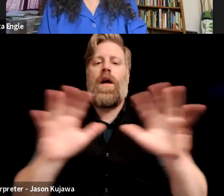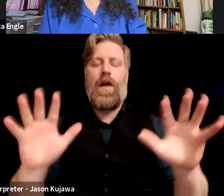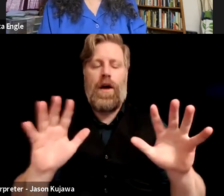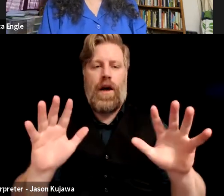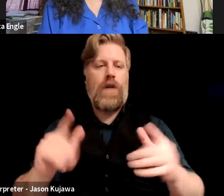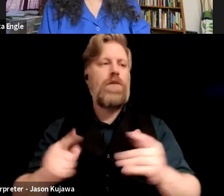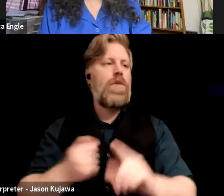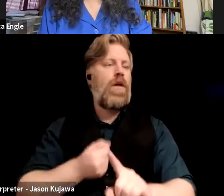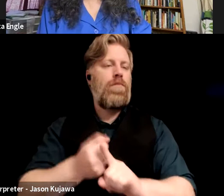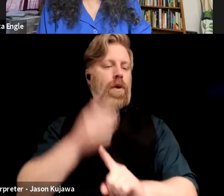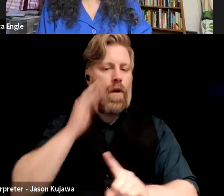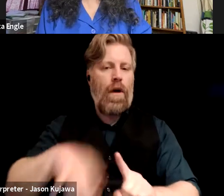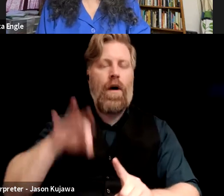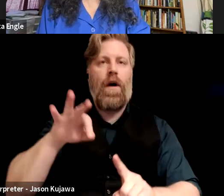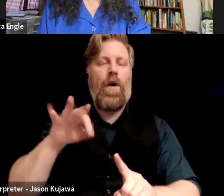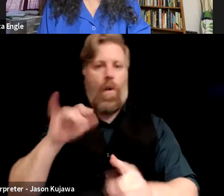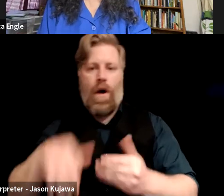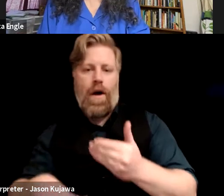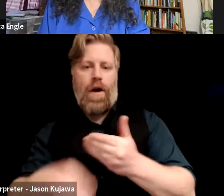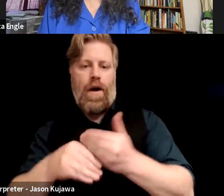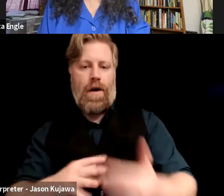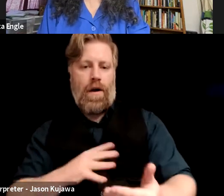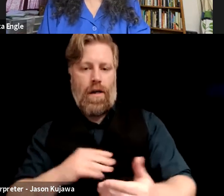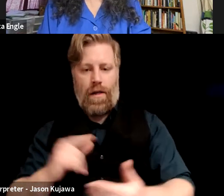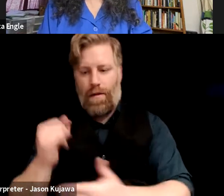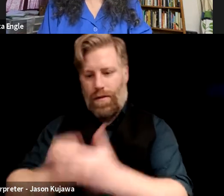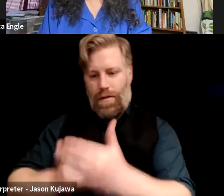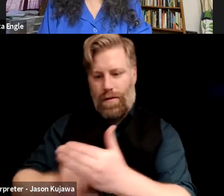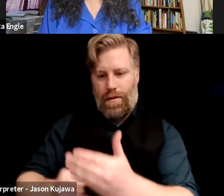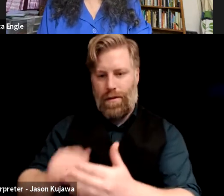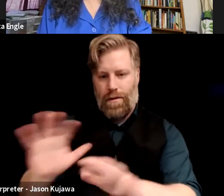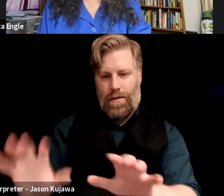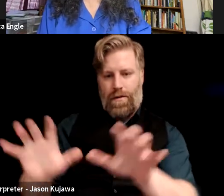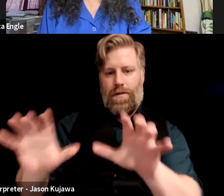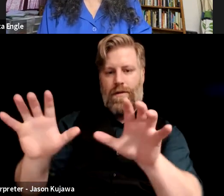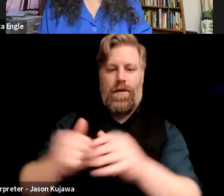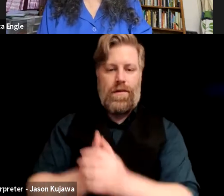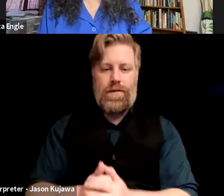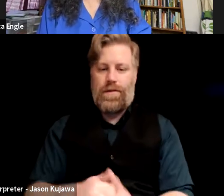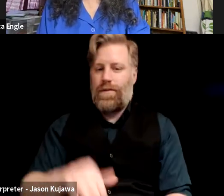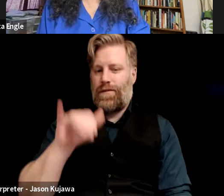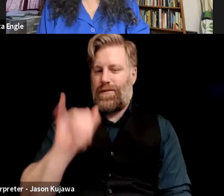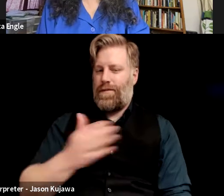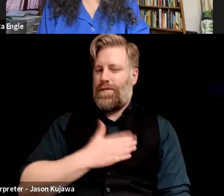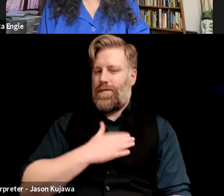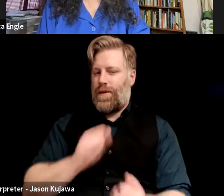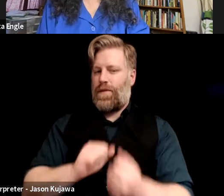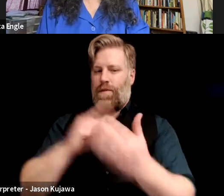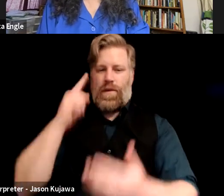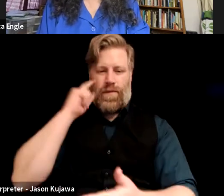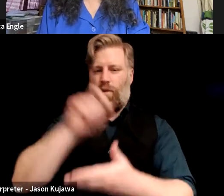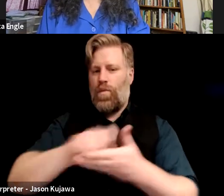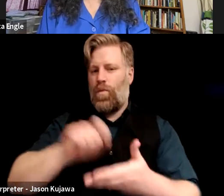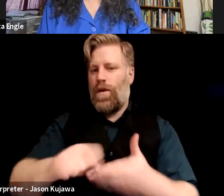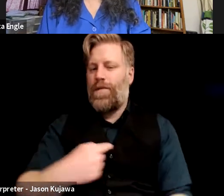or you might add something extra to the illustration. And it's just, um, that's kind of how I approach writing these novels.